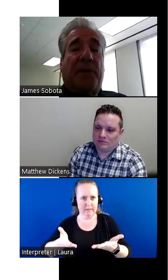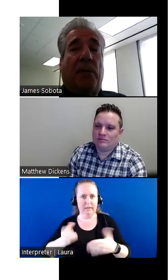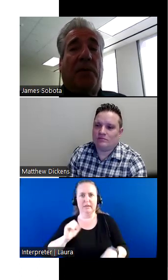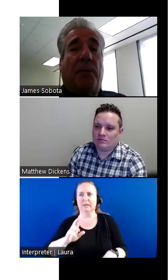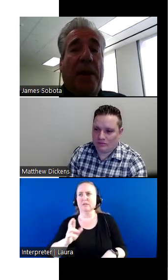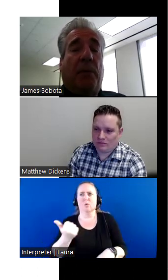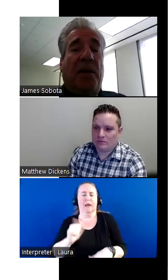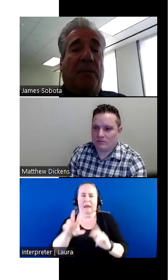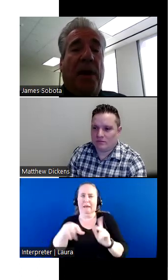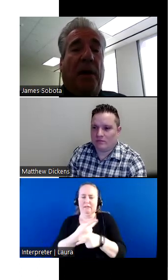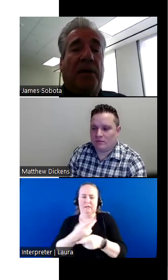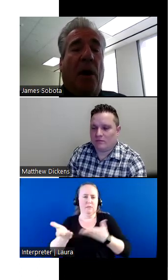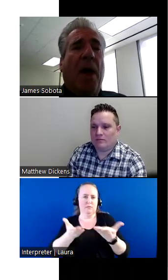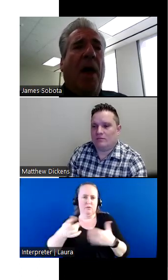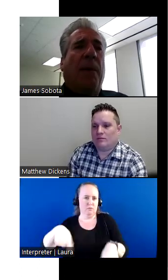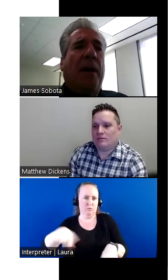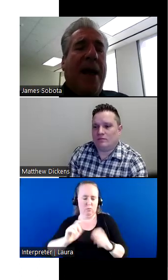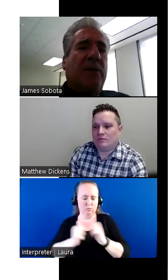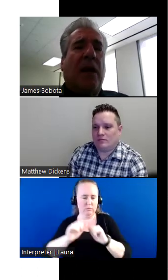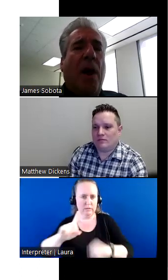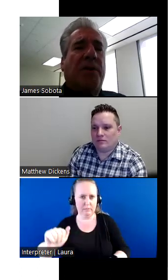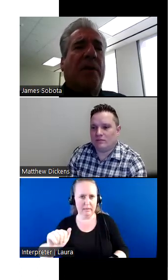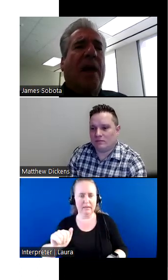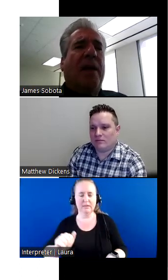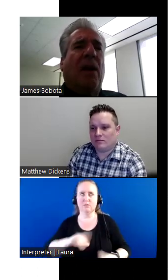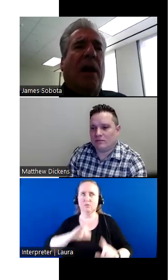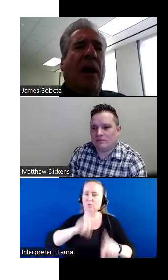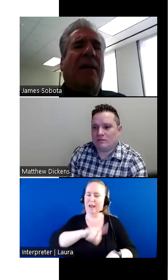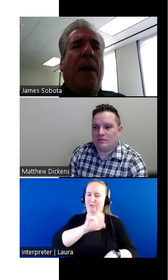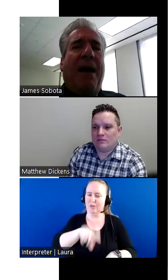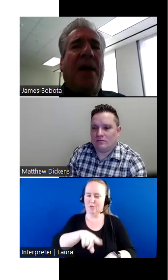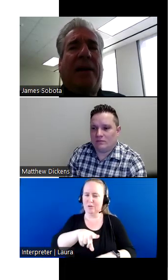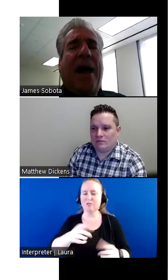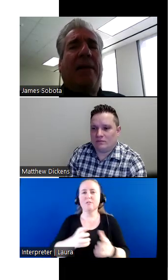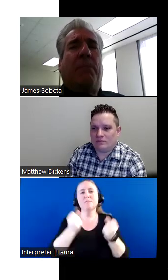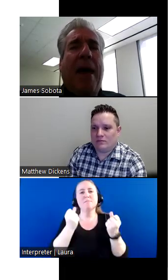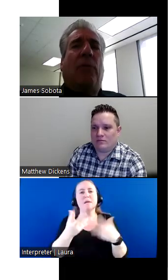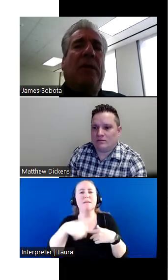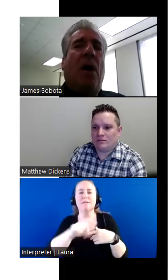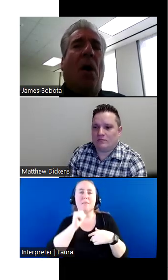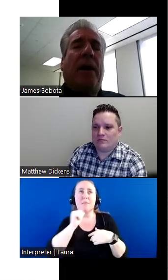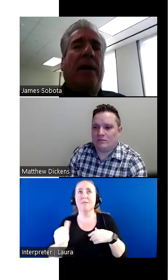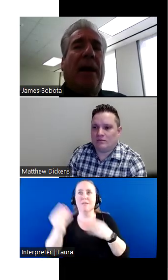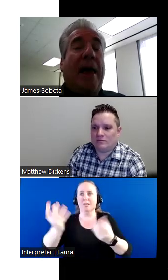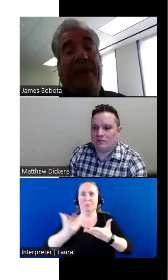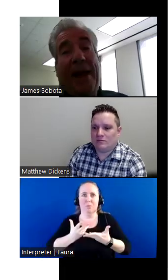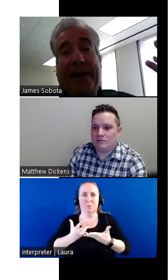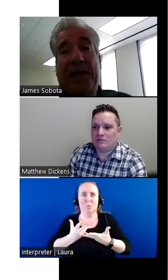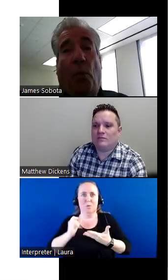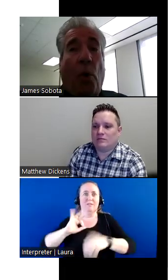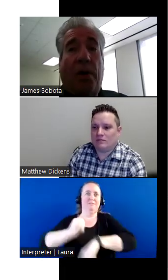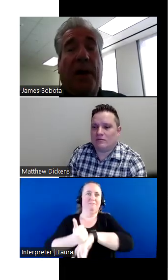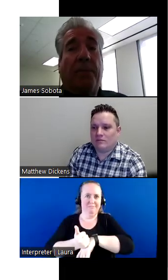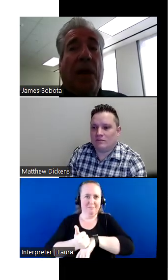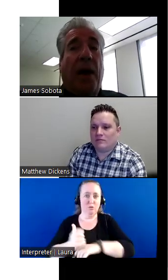any type of service to people with disabilities. So, but to answer that question, you know, a lot of them have not gotten back with me on it. I think,